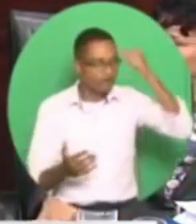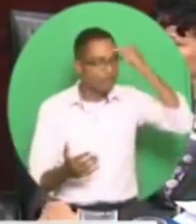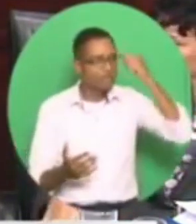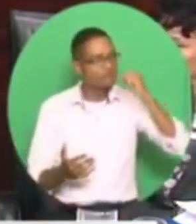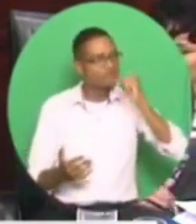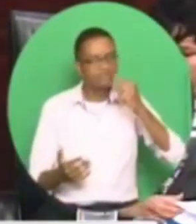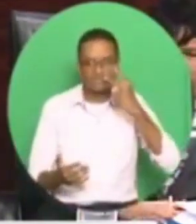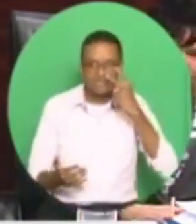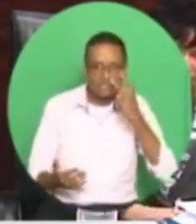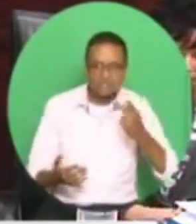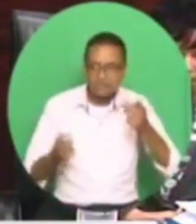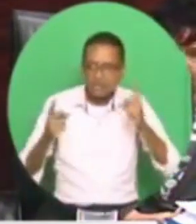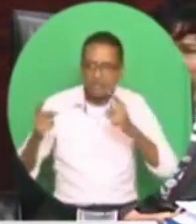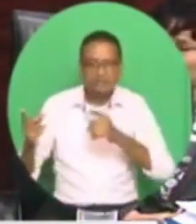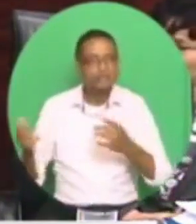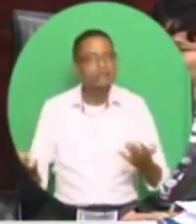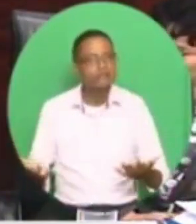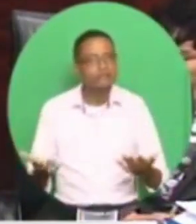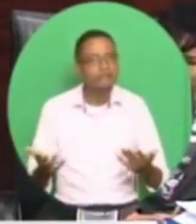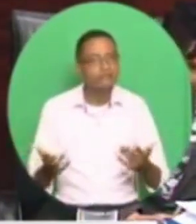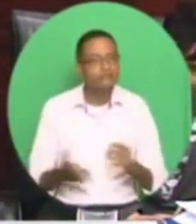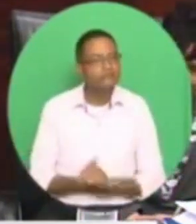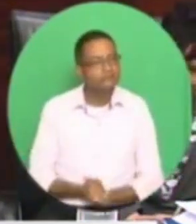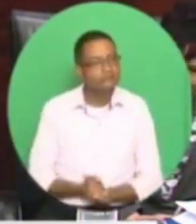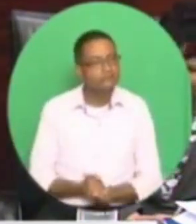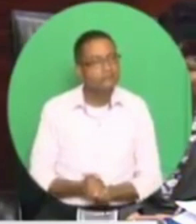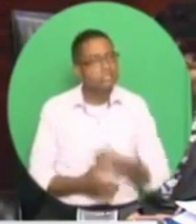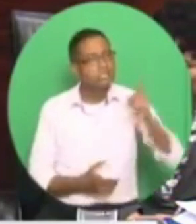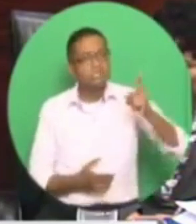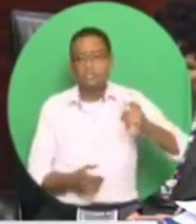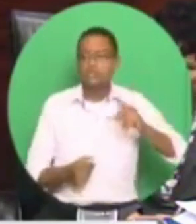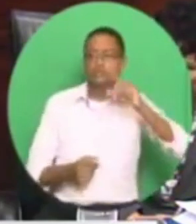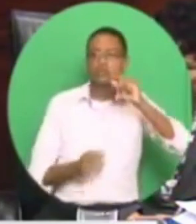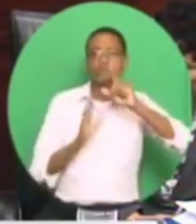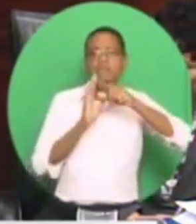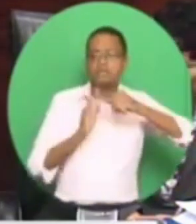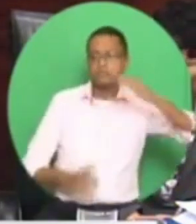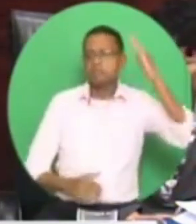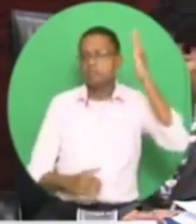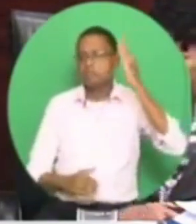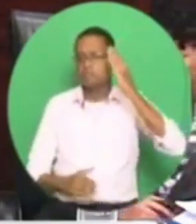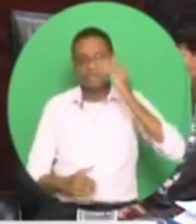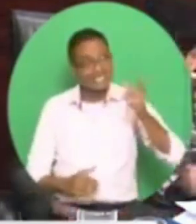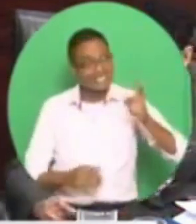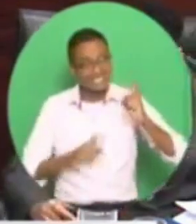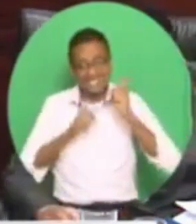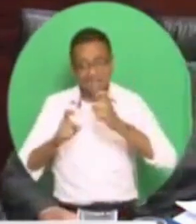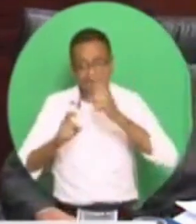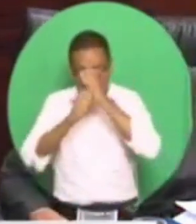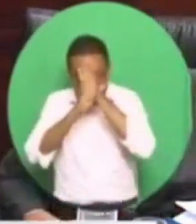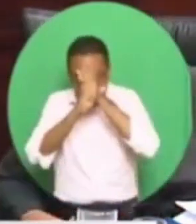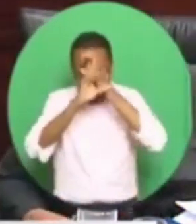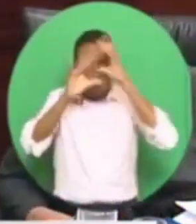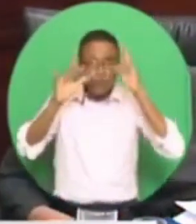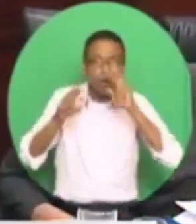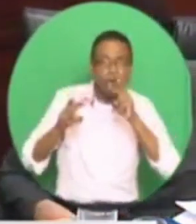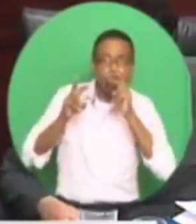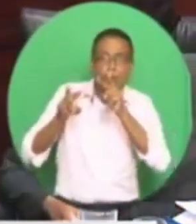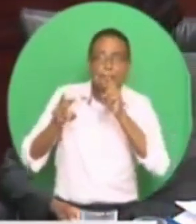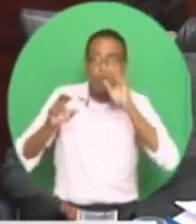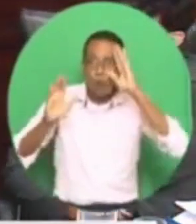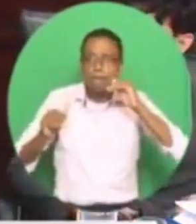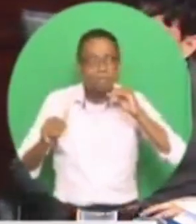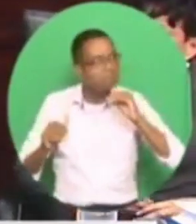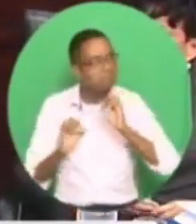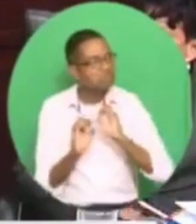In his three-hour, 20-minute presentation, he gave no hope, no assurance, no vision. He did not suggest that he had a clue